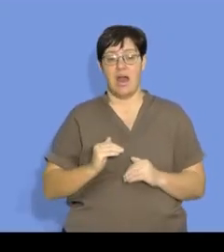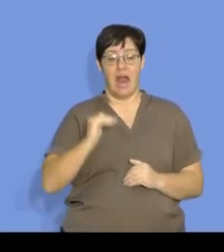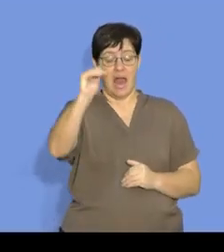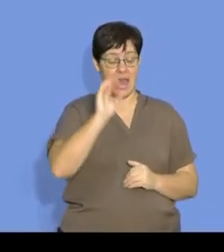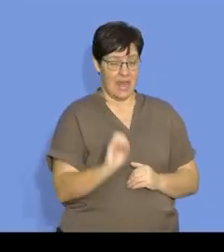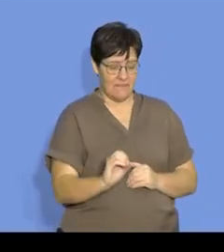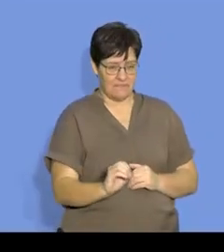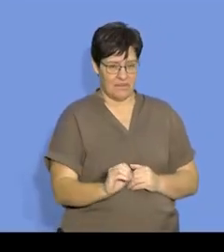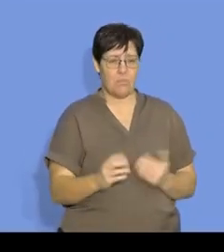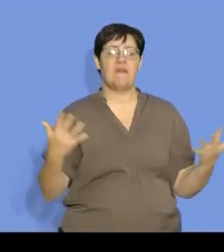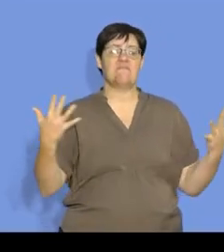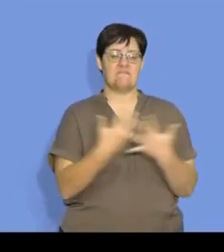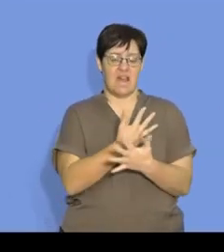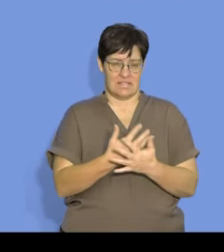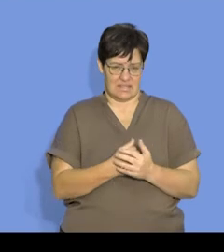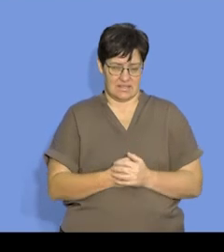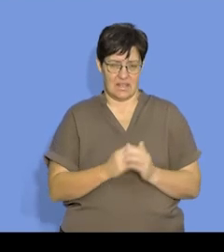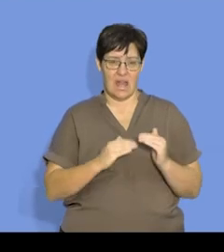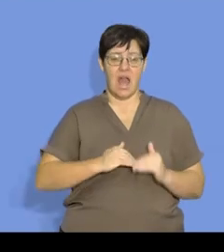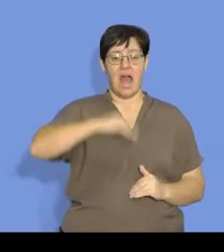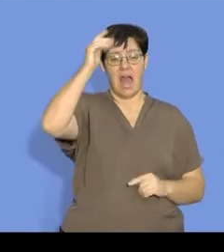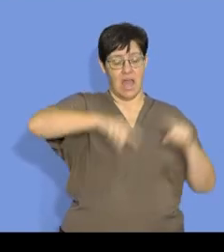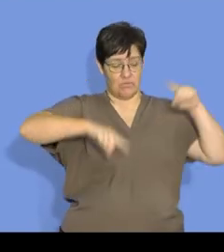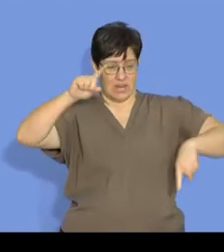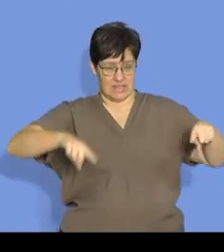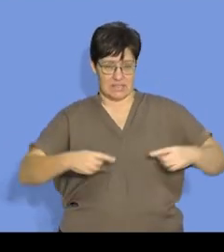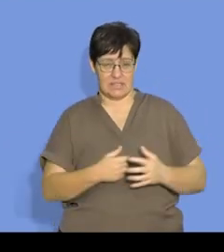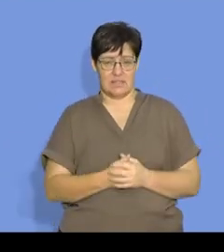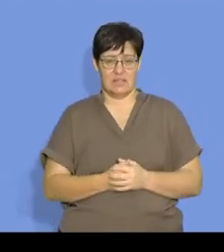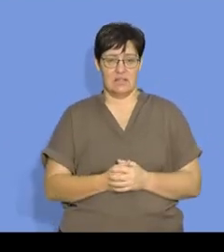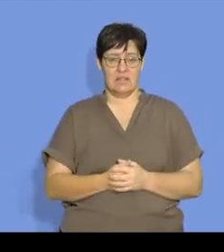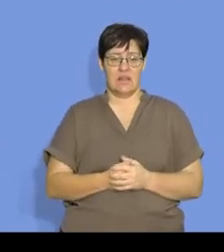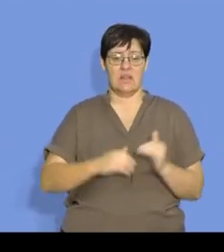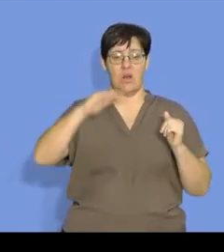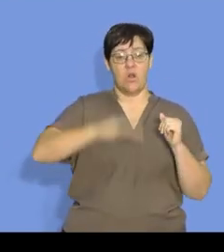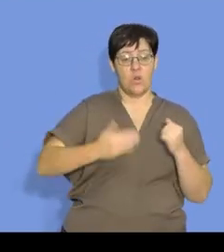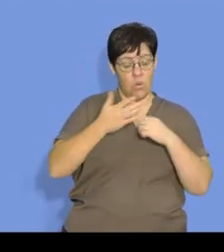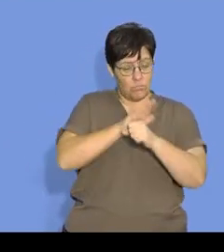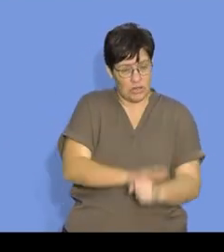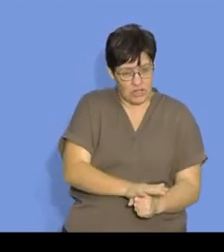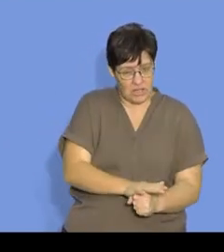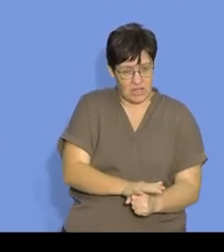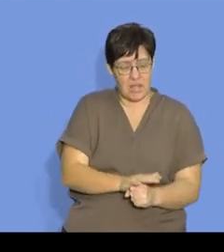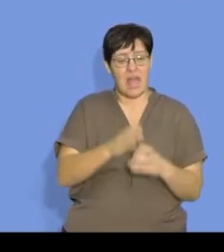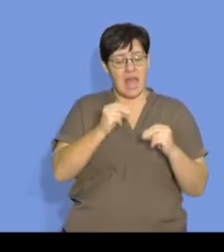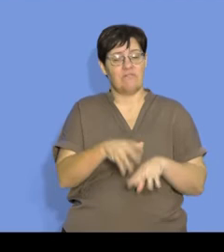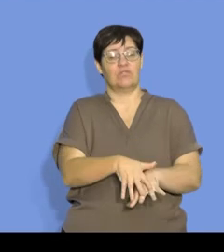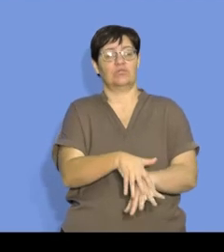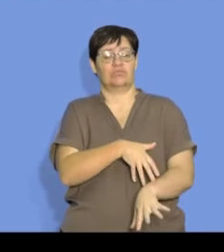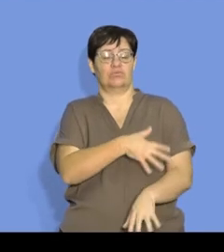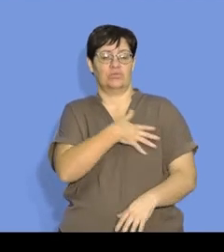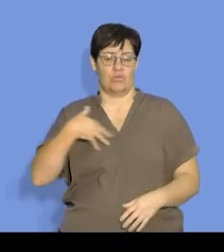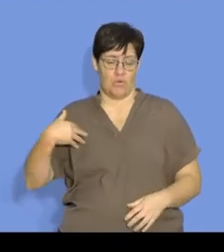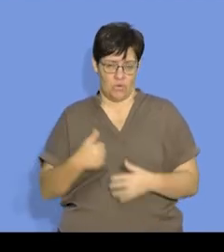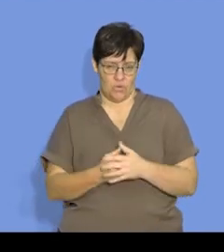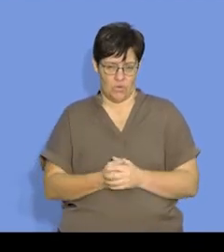a high pressure, we have a fast reaction, a high rate of reaction, and at a low pressure, we have a